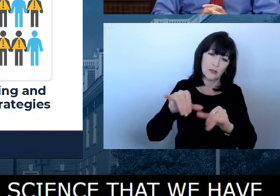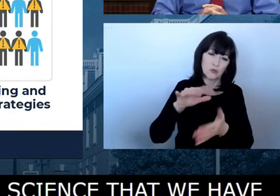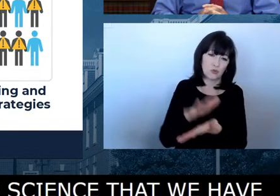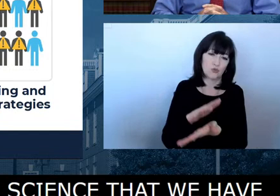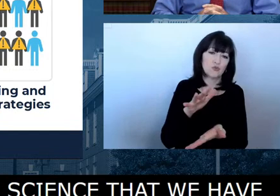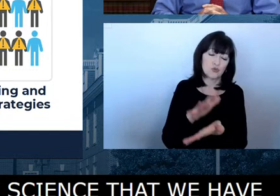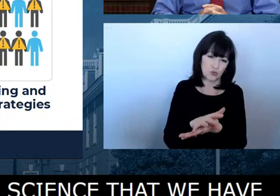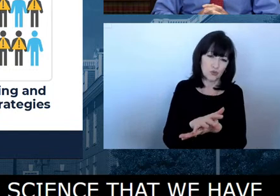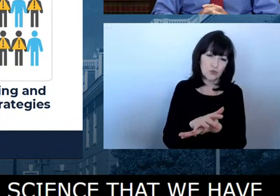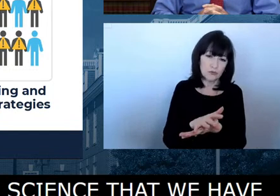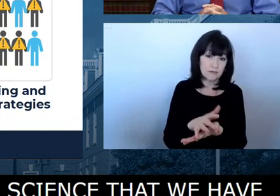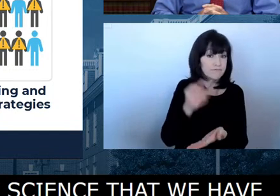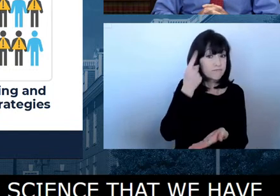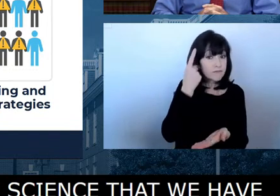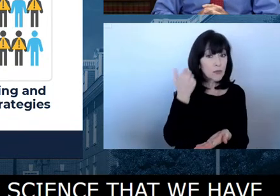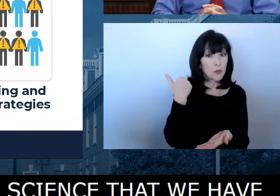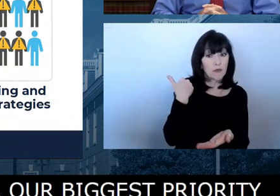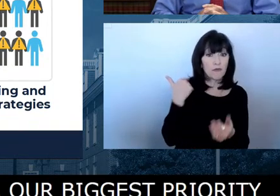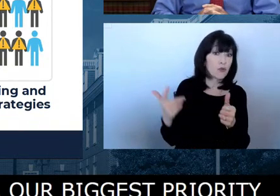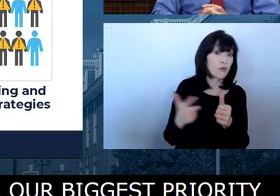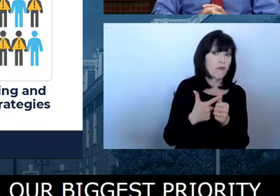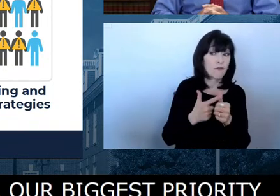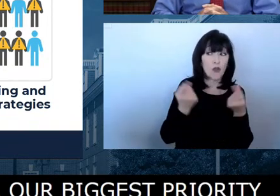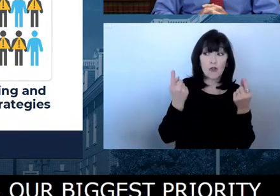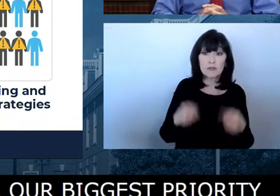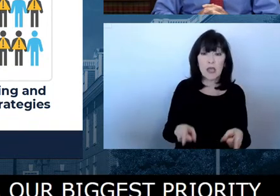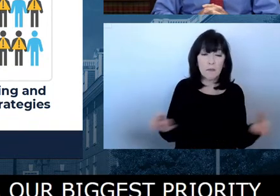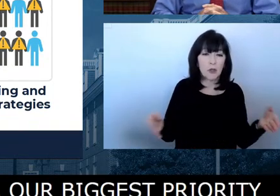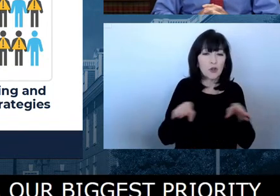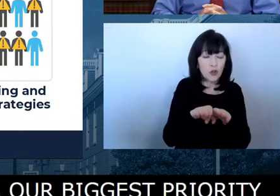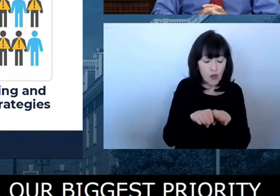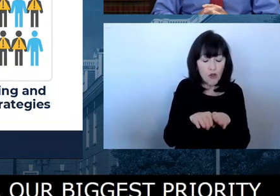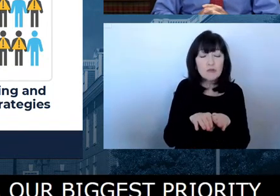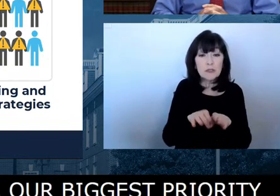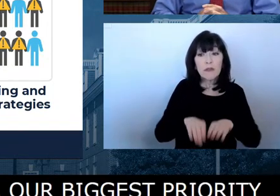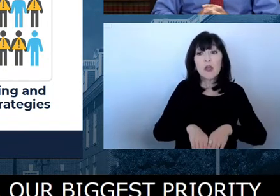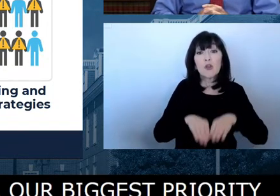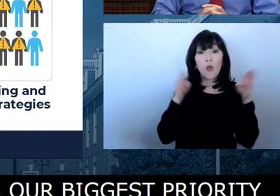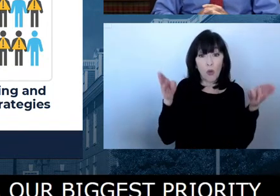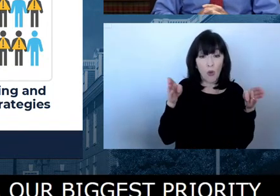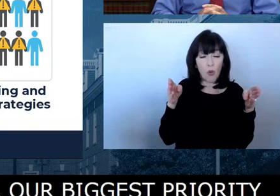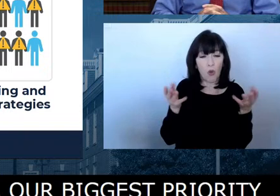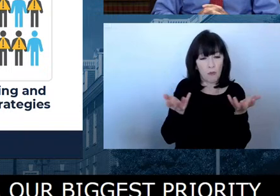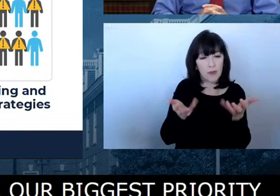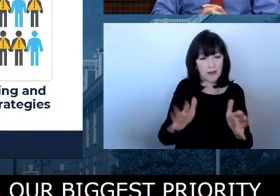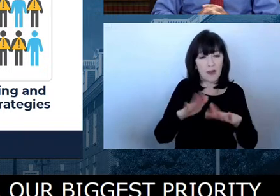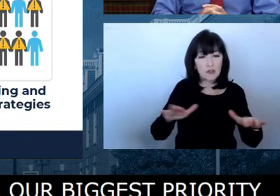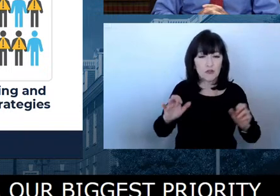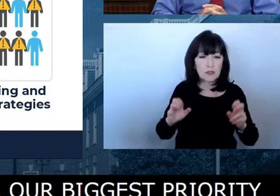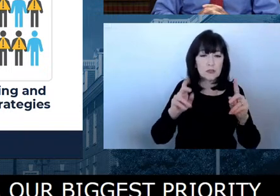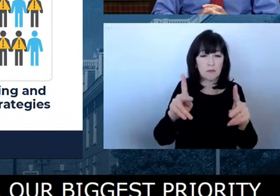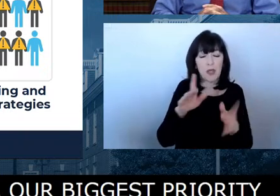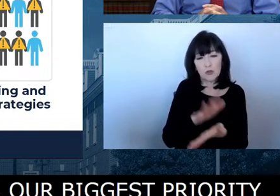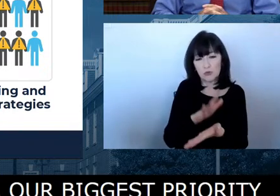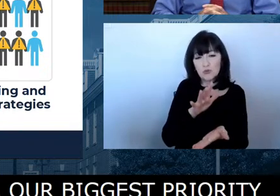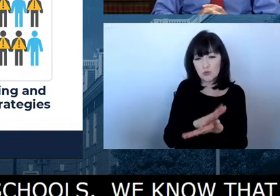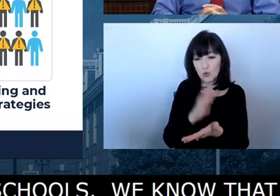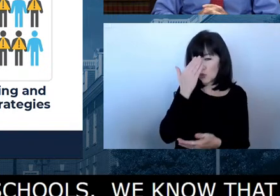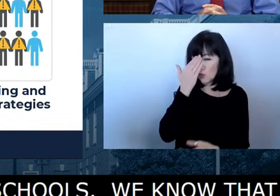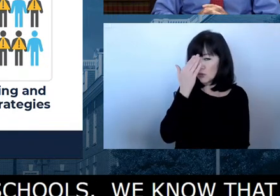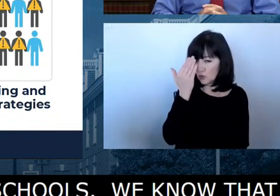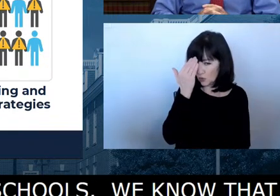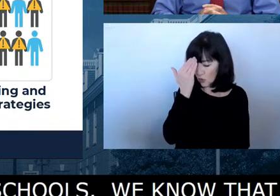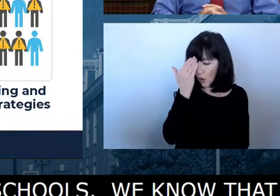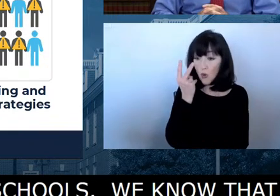been able to do that. We know that children are better off when they're in the classroom. Uh, and now, uh, Dr. Holdeck